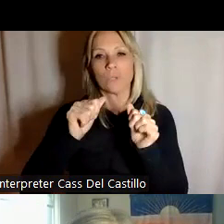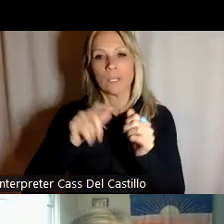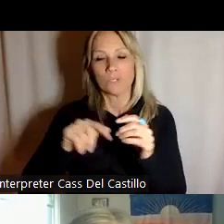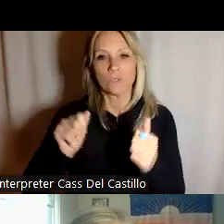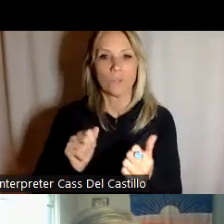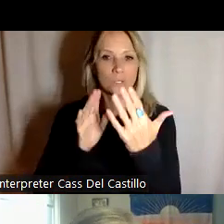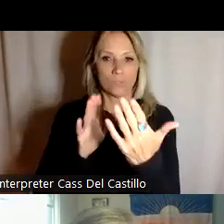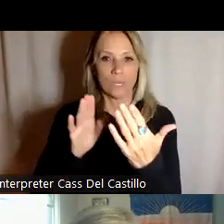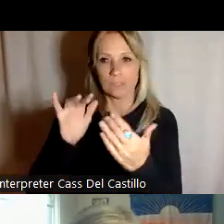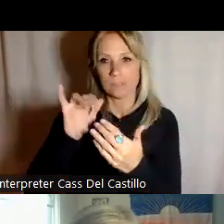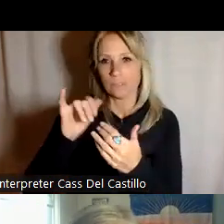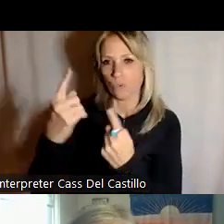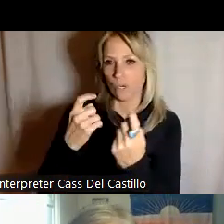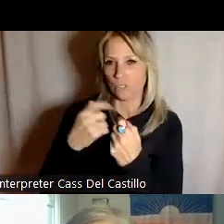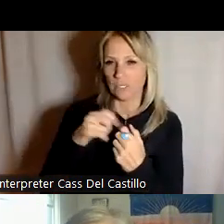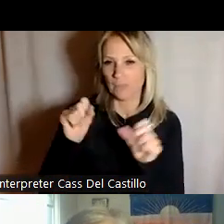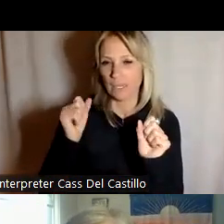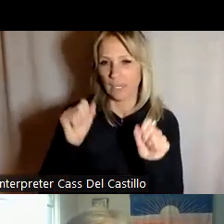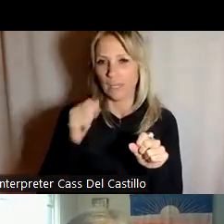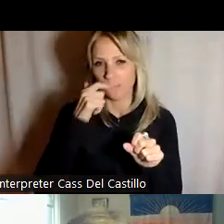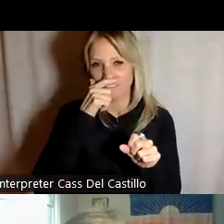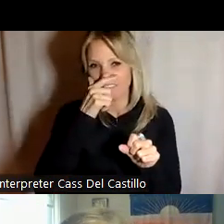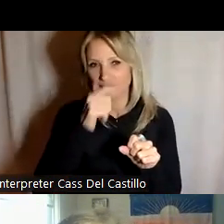ask in some cases if we can hold off till the end